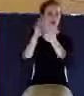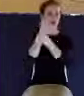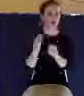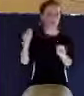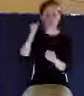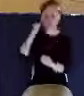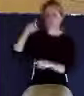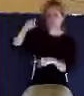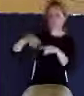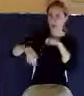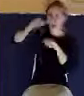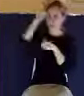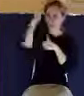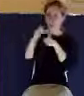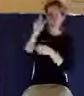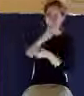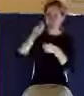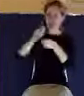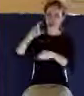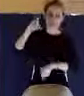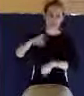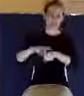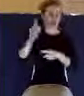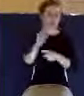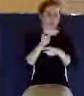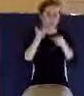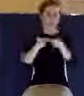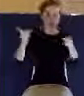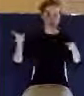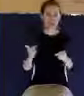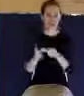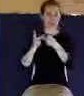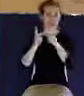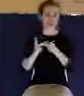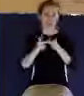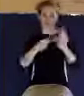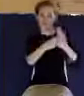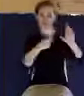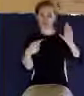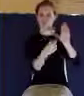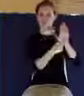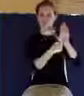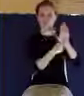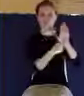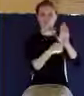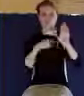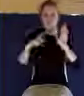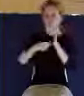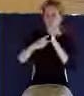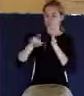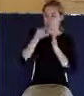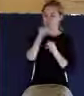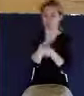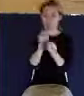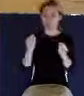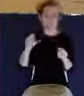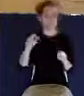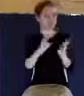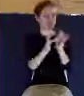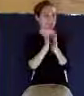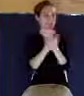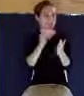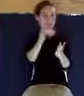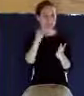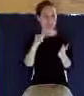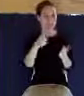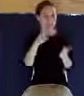and place, then, you know, you must not be saved. And beloved, that's just, I don't see that in Scripture anywhere. I can't tell you the exact hour or moment